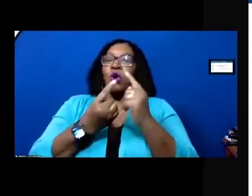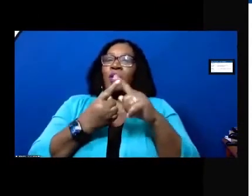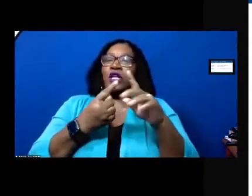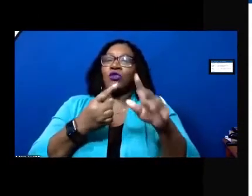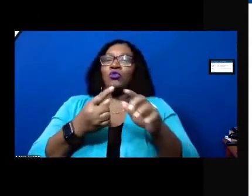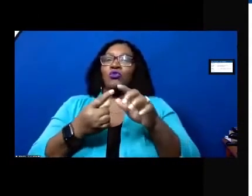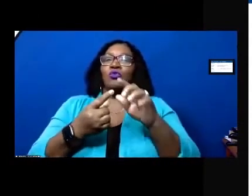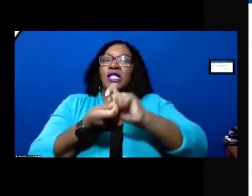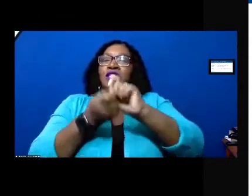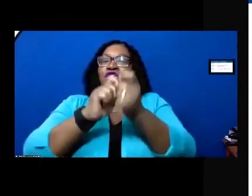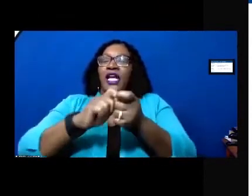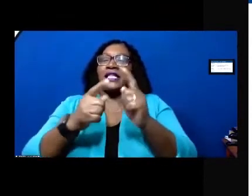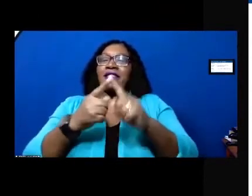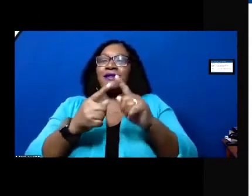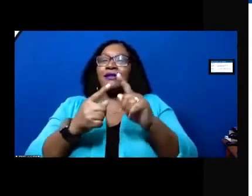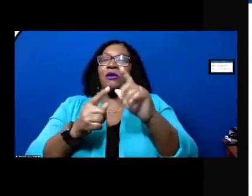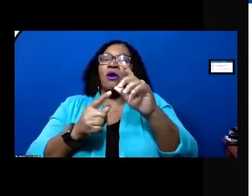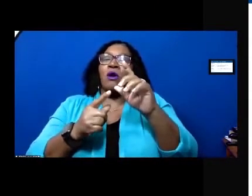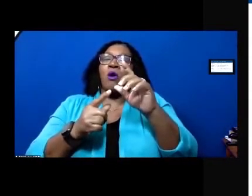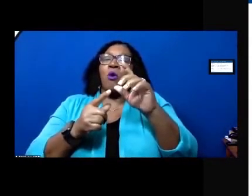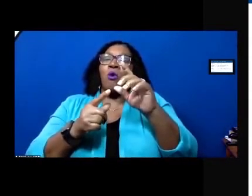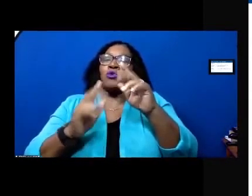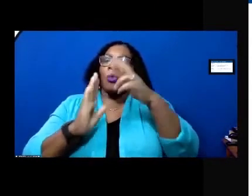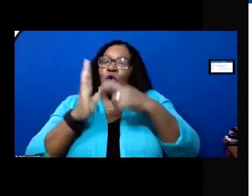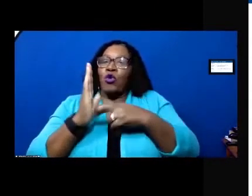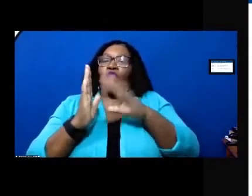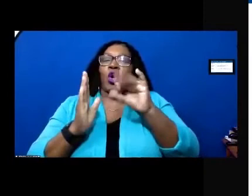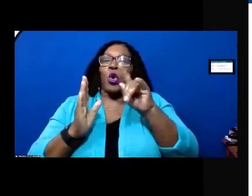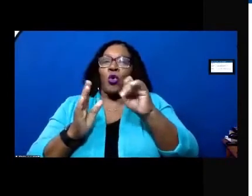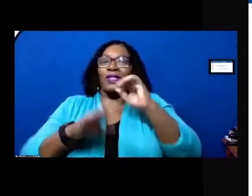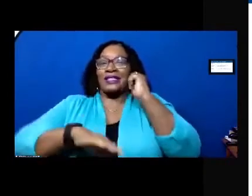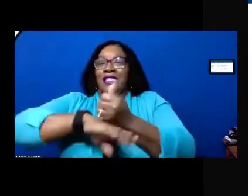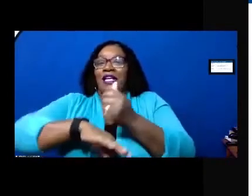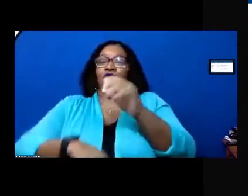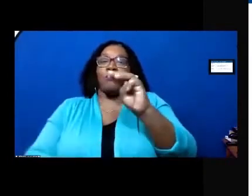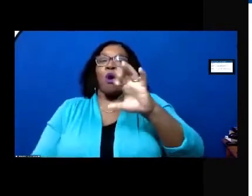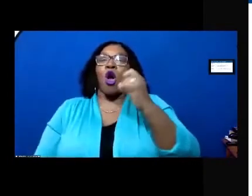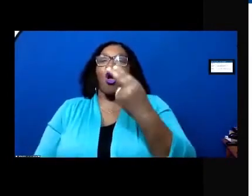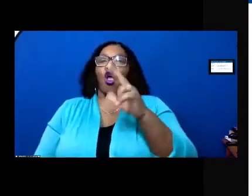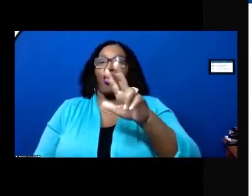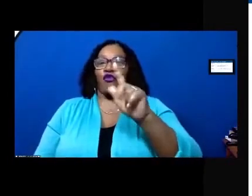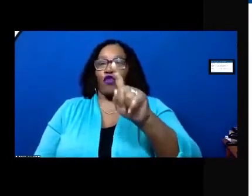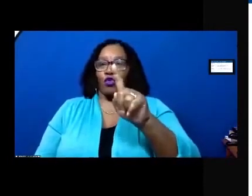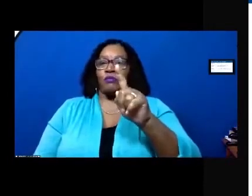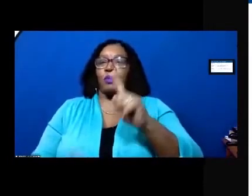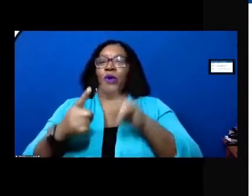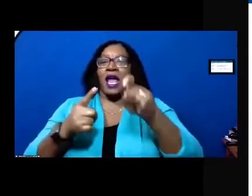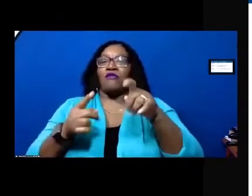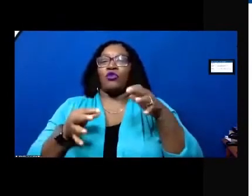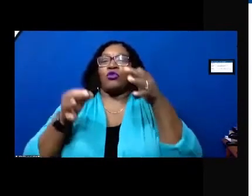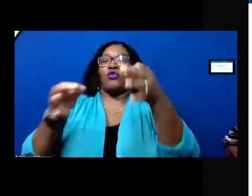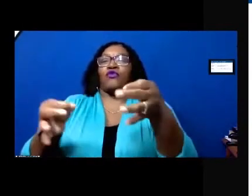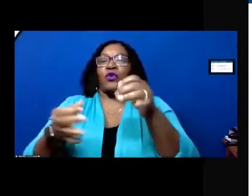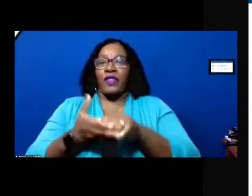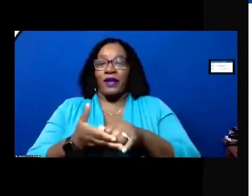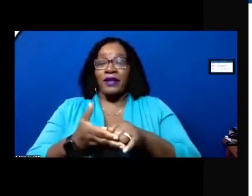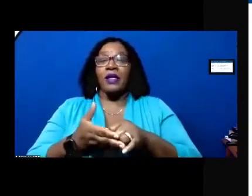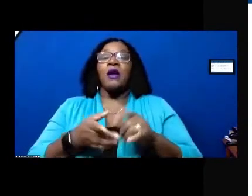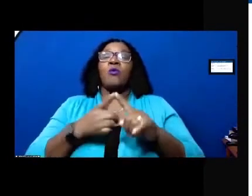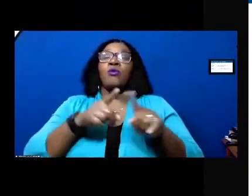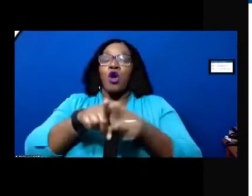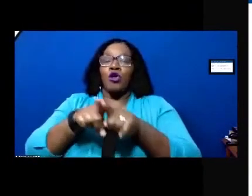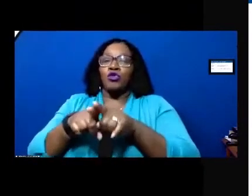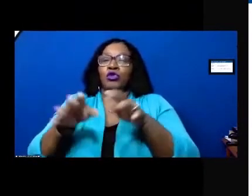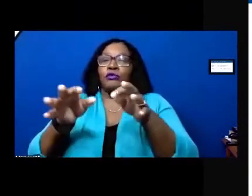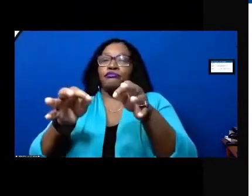date of the ordinance in the code it's currently set for march 31st so obviously we have to defer that we would put that